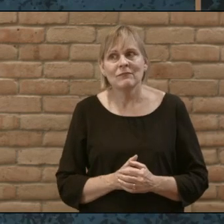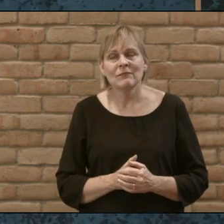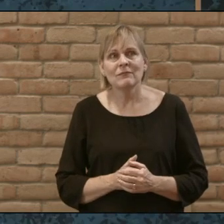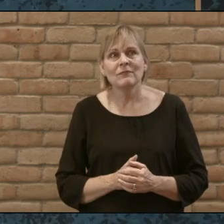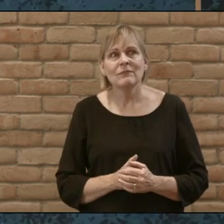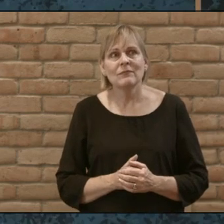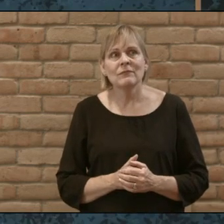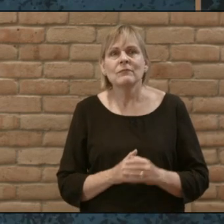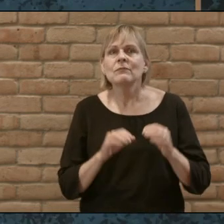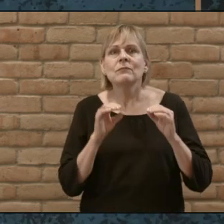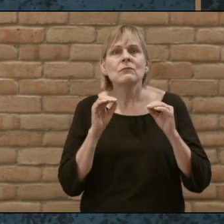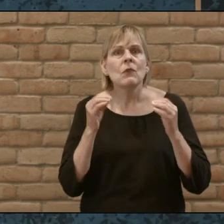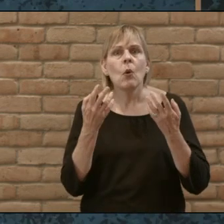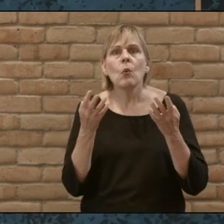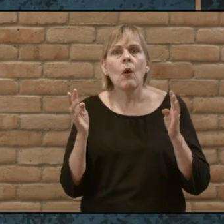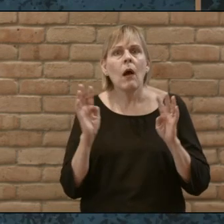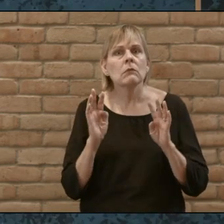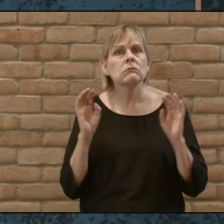is that there's no crowd